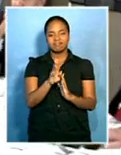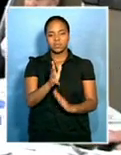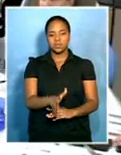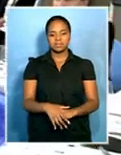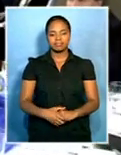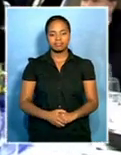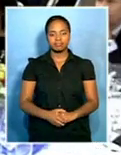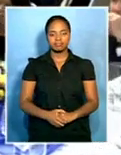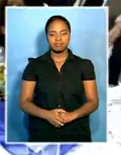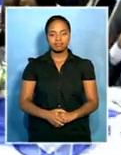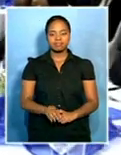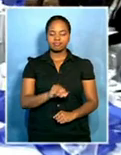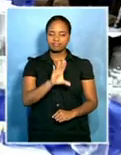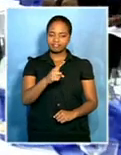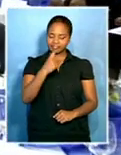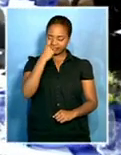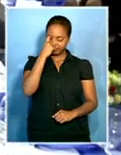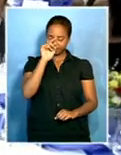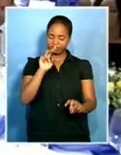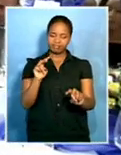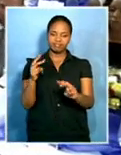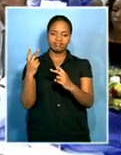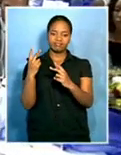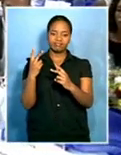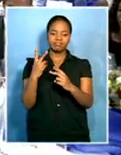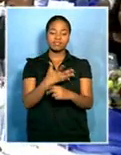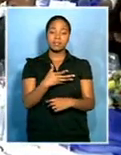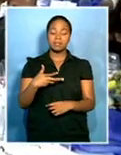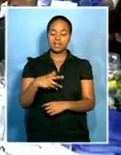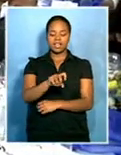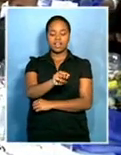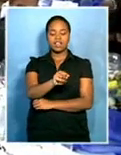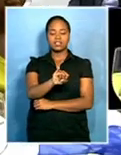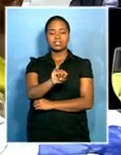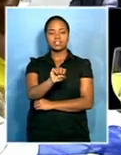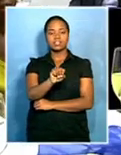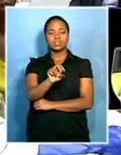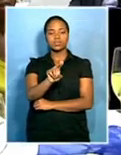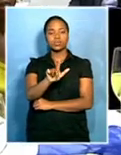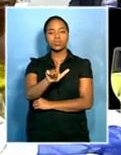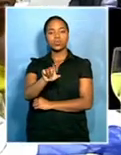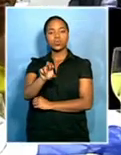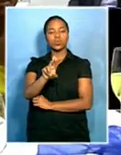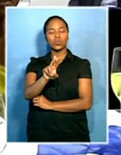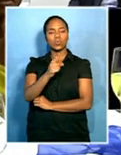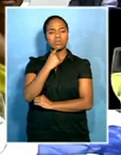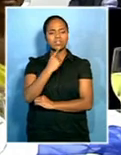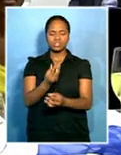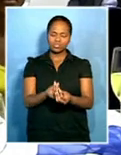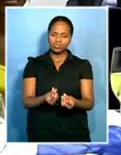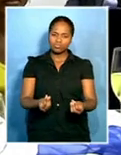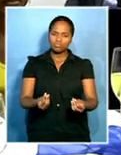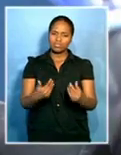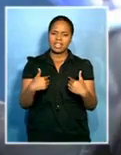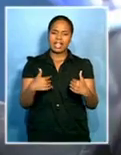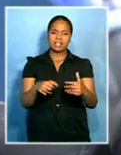to South Africa took a trip down memory lane. He says Masa Sulu's activism sprouted from her concern about child health care.